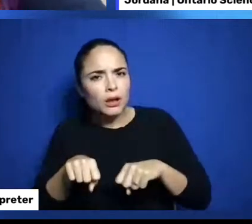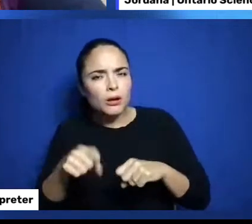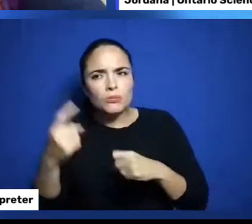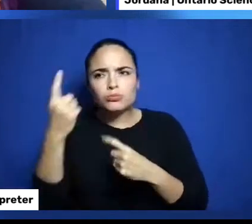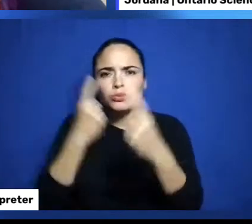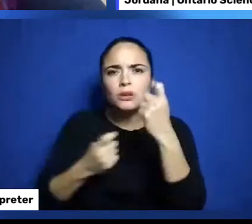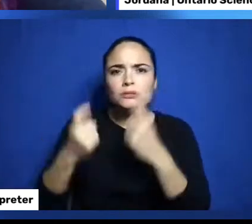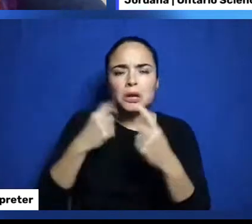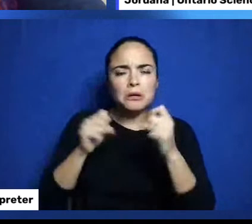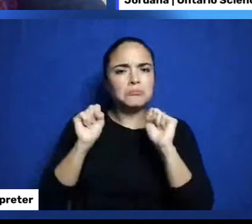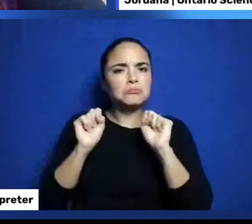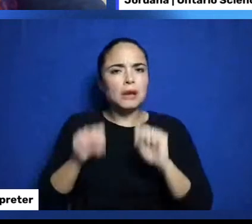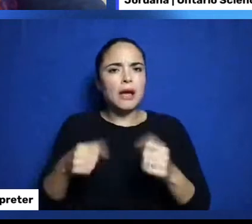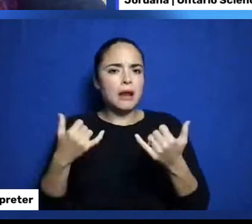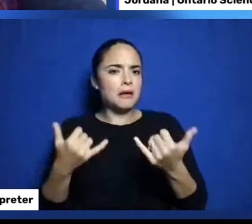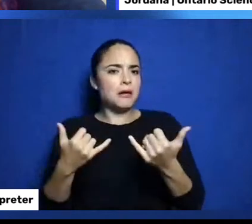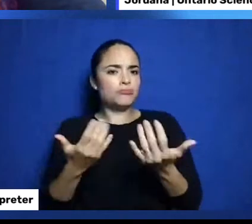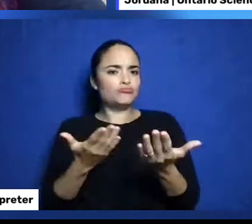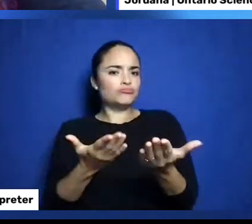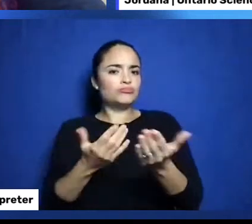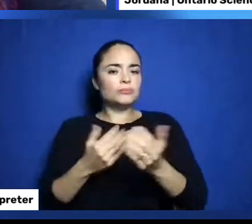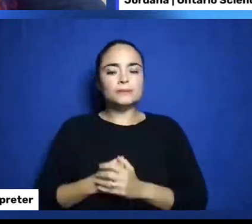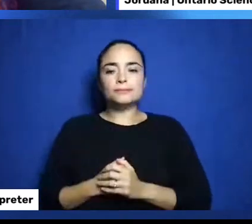Right now. So, let's get started.